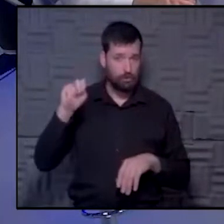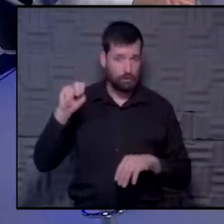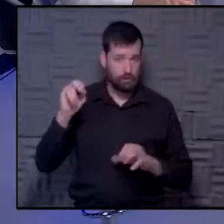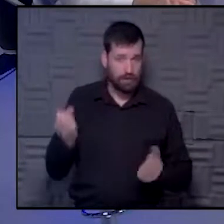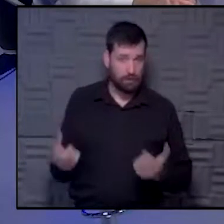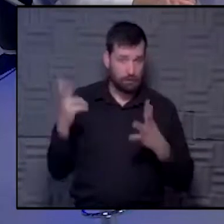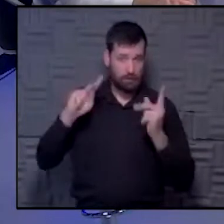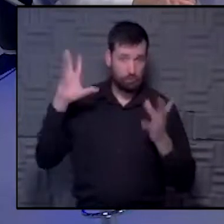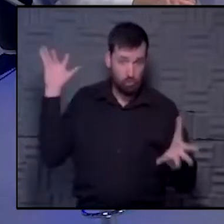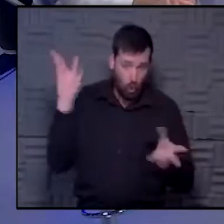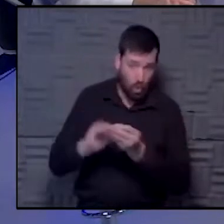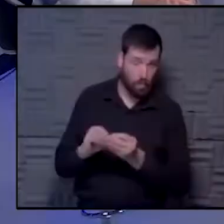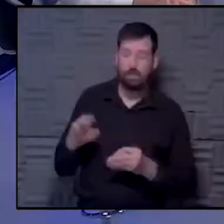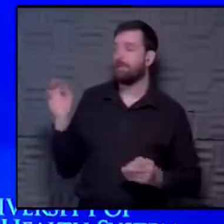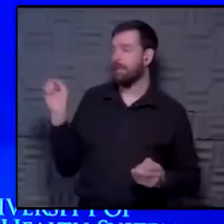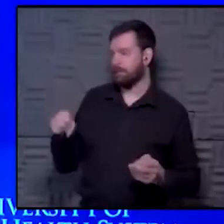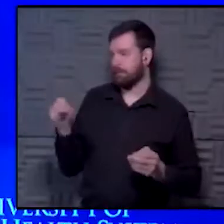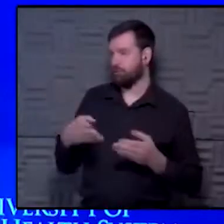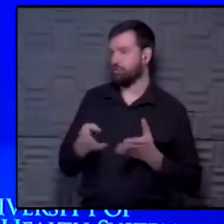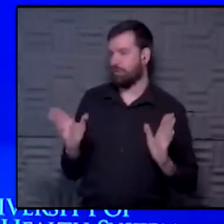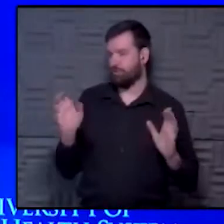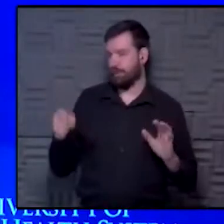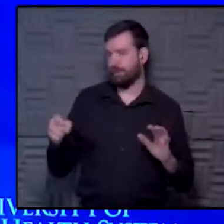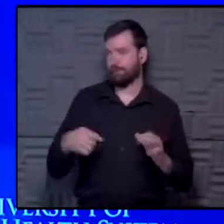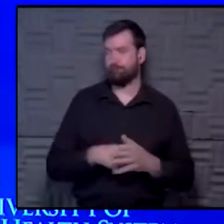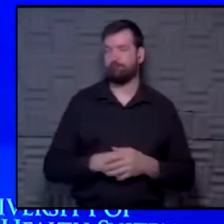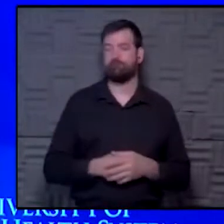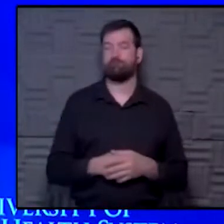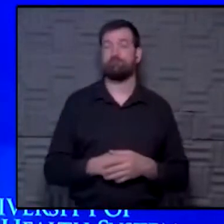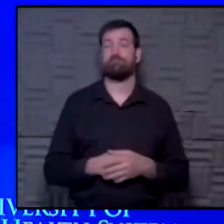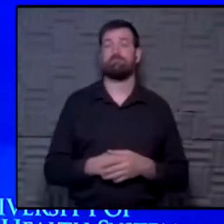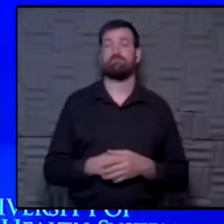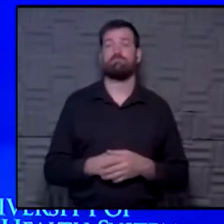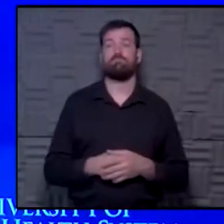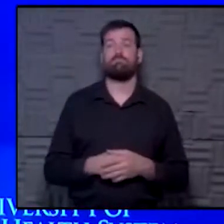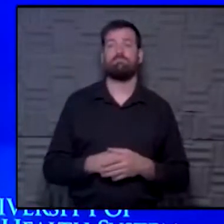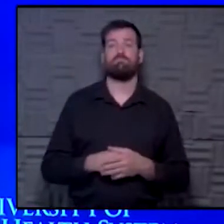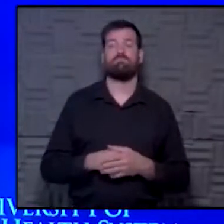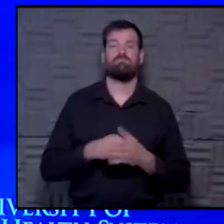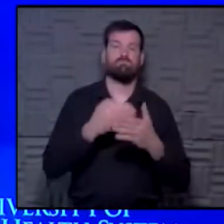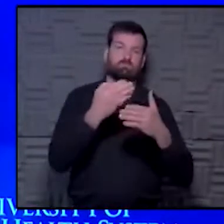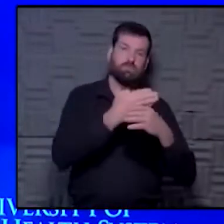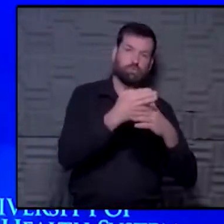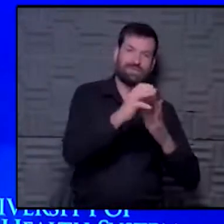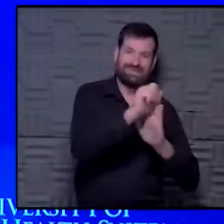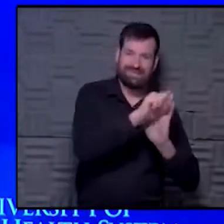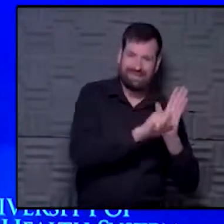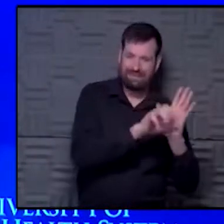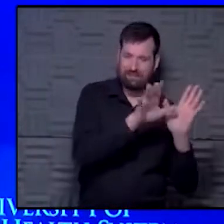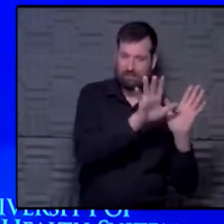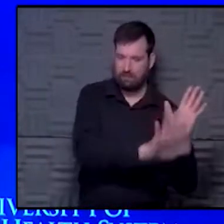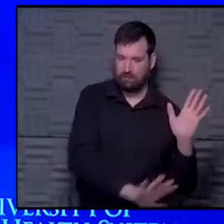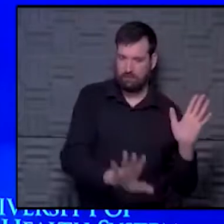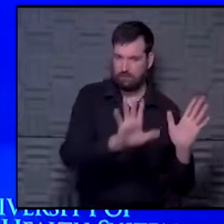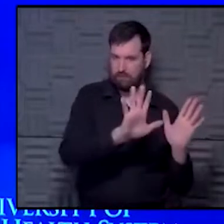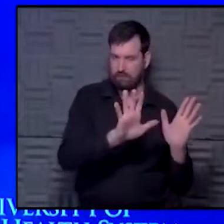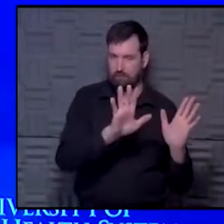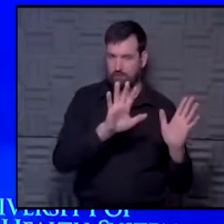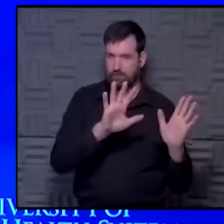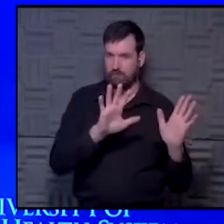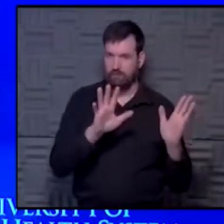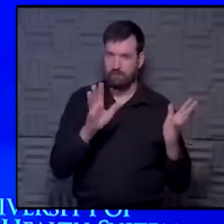In general, yes. And the reason I say that is borders, right, between states are